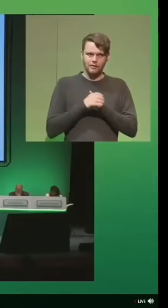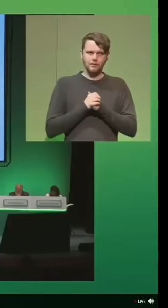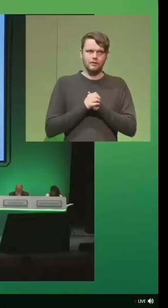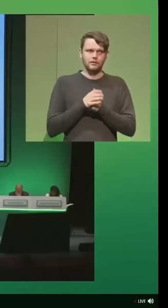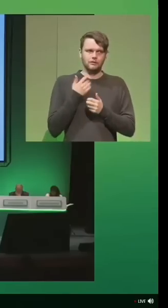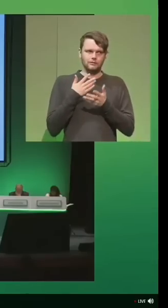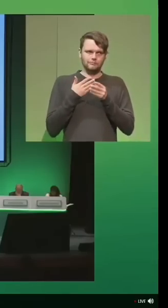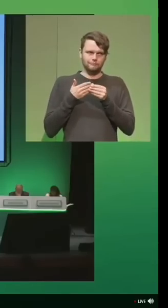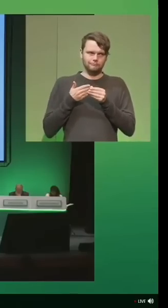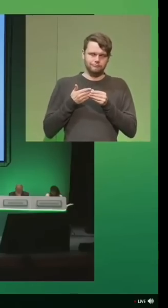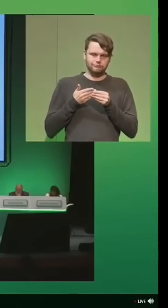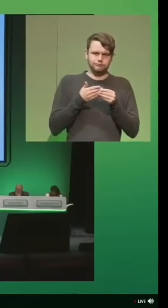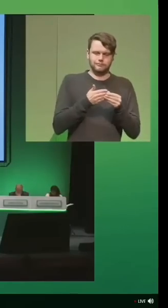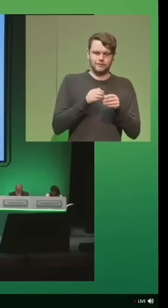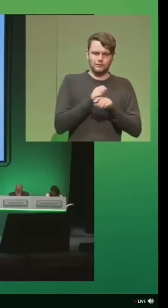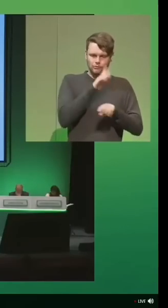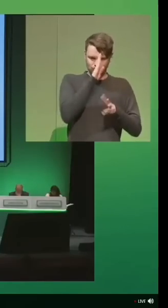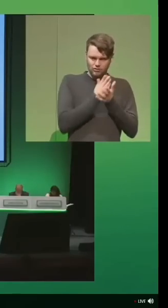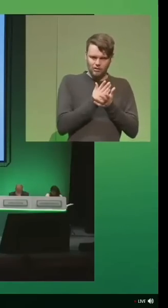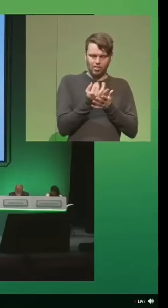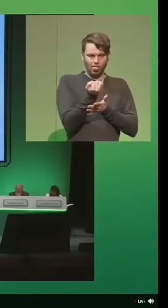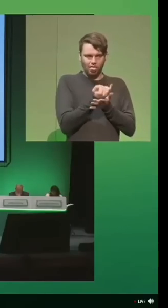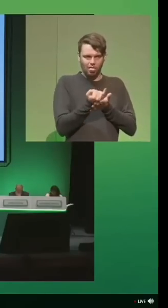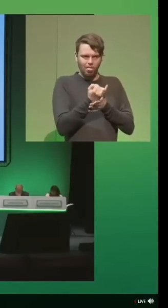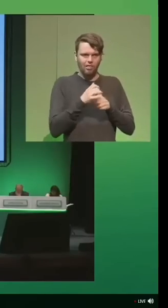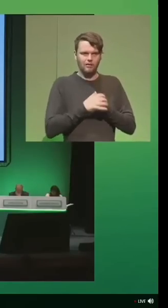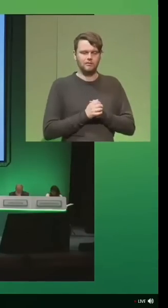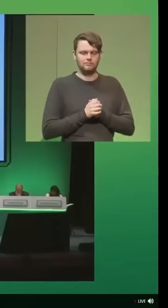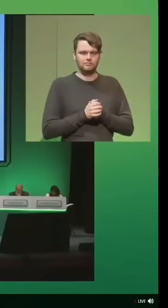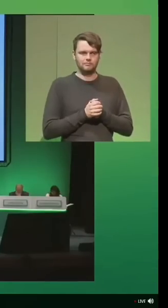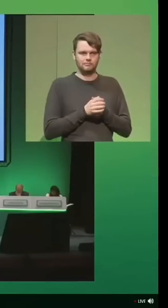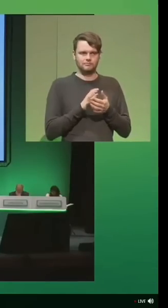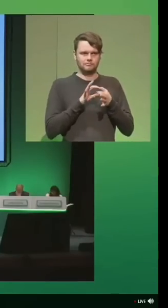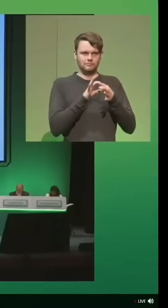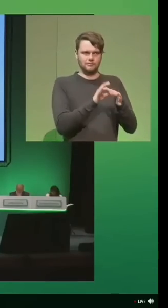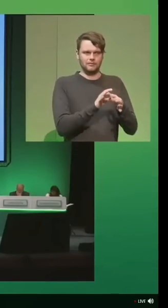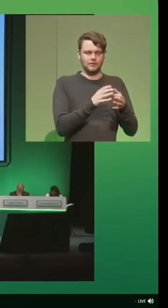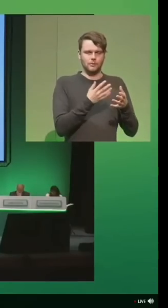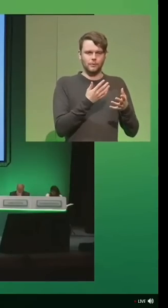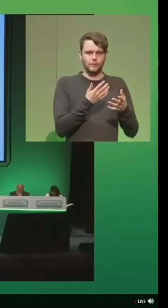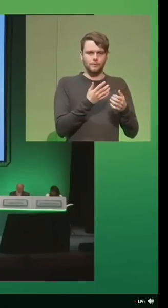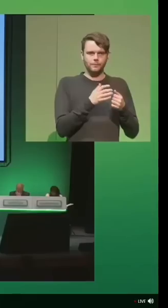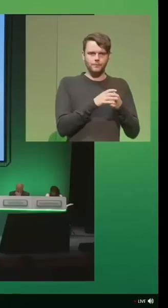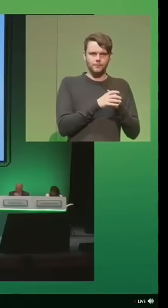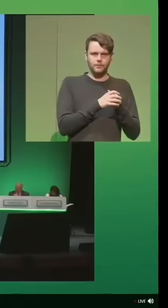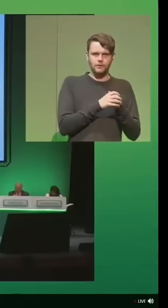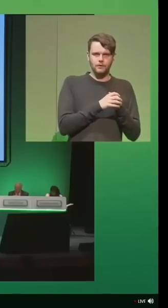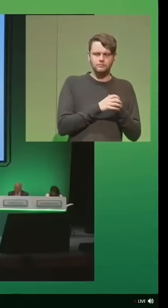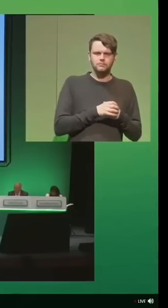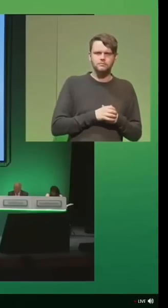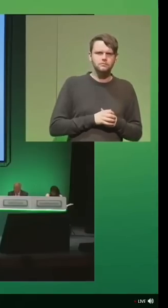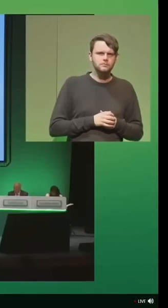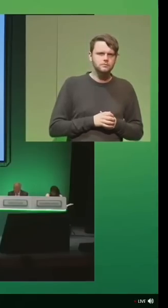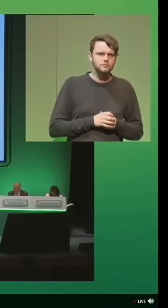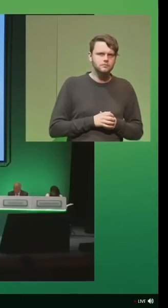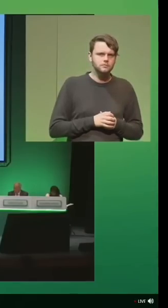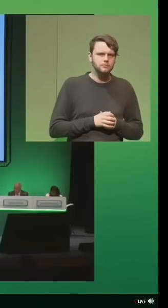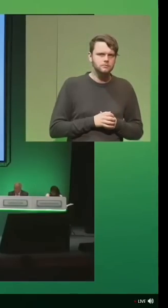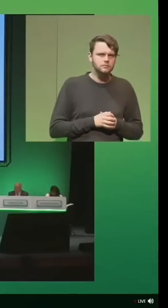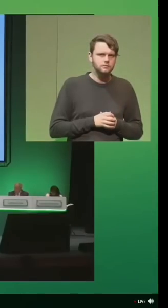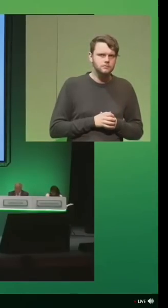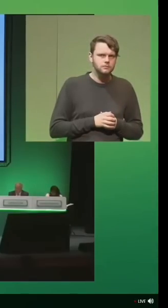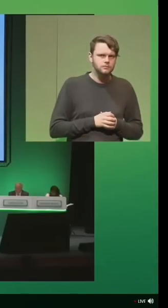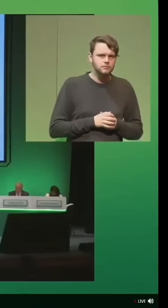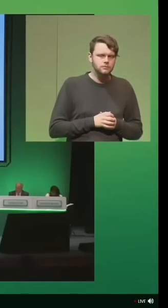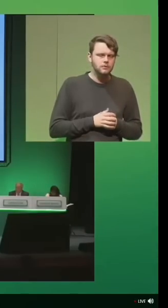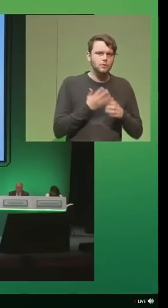galloping herd is untrusted and a fraud, more akin to the Wild West herds that roam aimlessly. Now it is run by